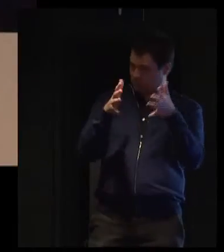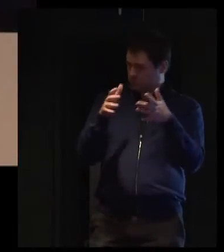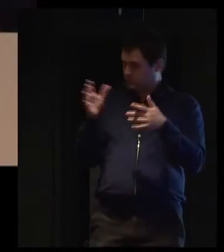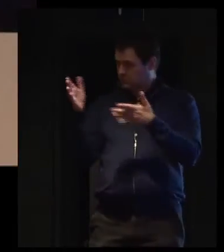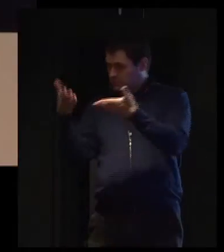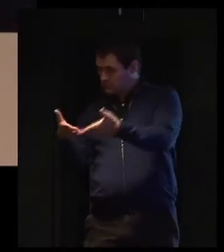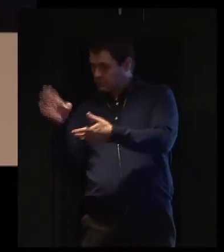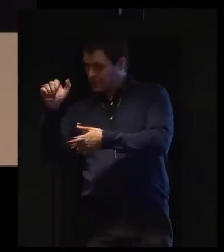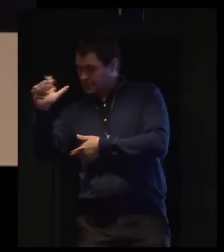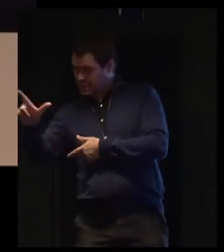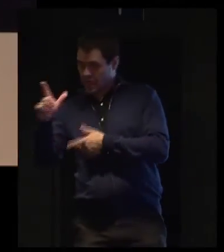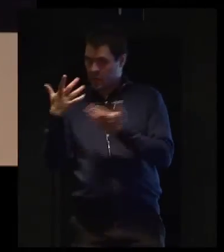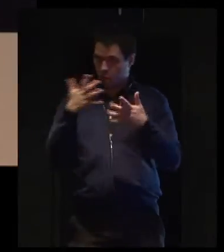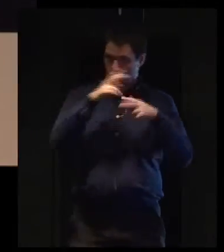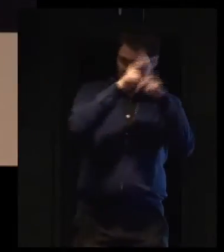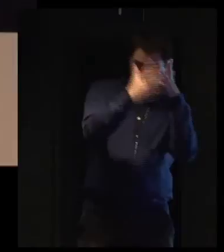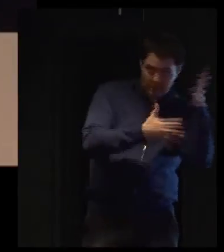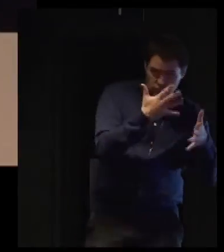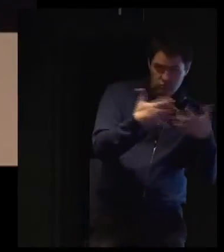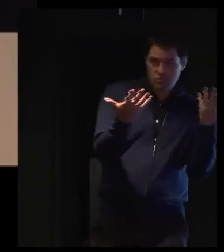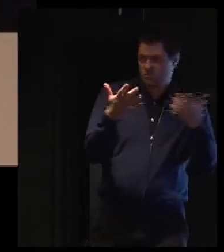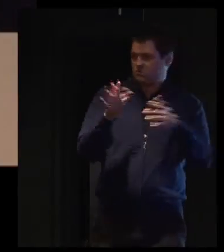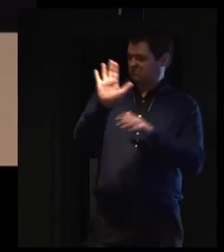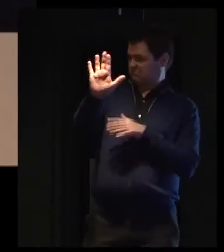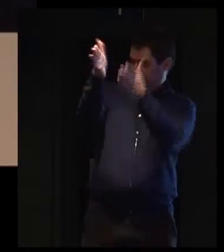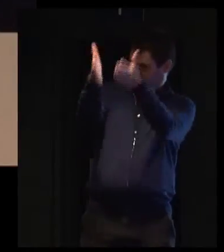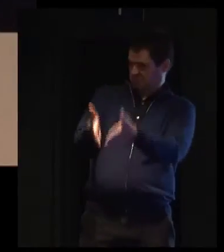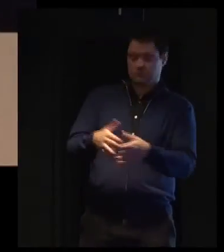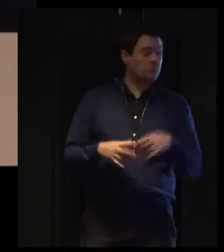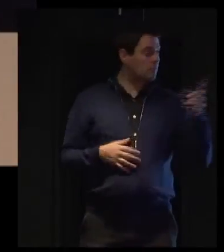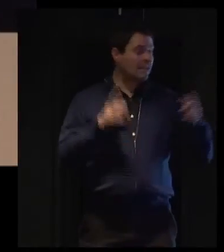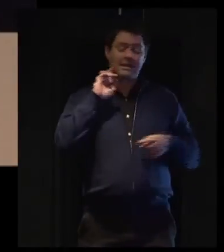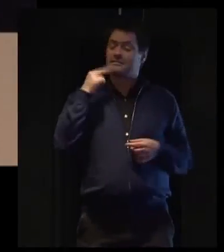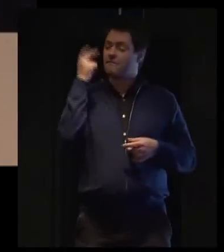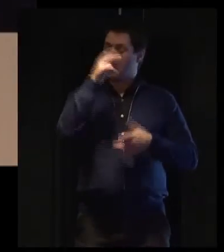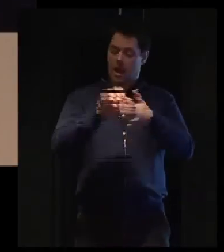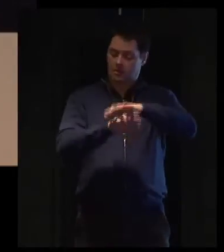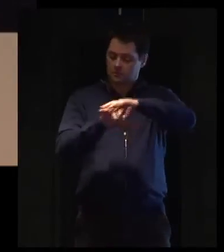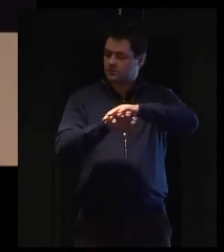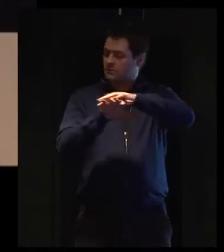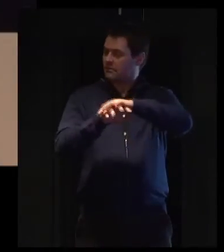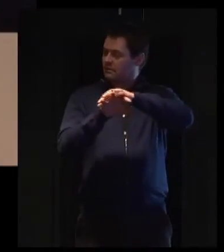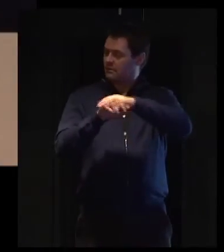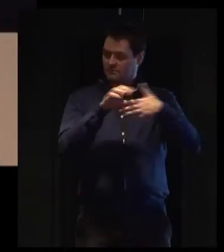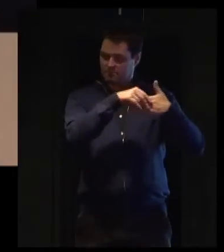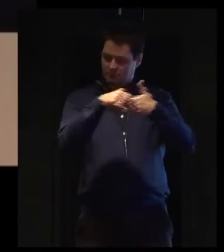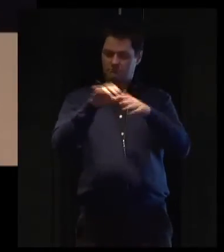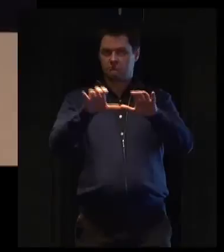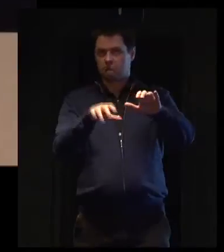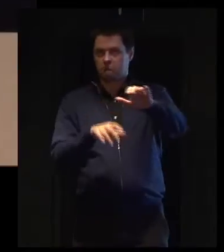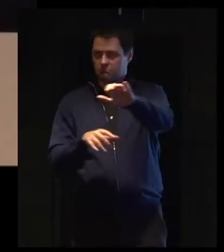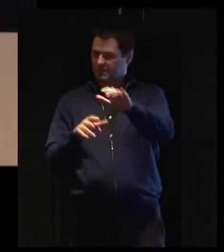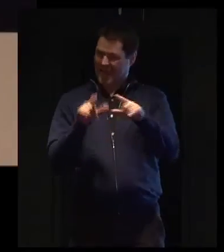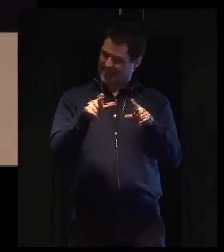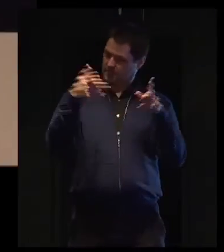version of the sign language they would need. Deaf-blind communications and guides. These are obviously a